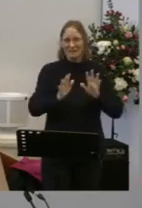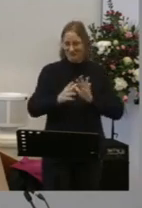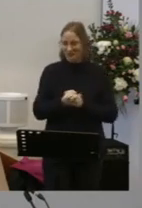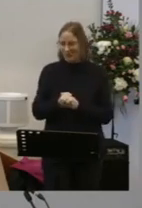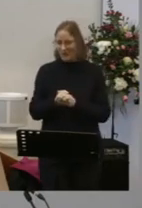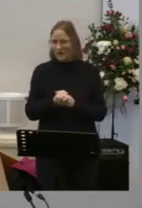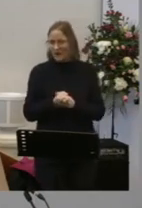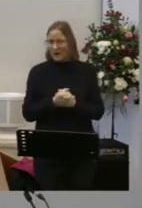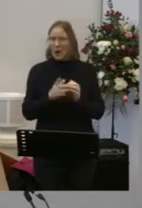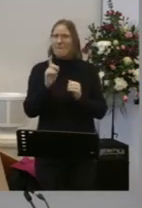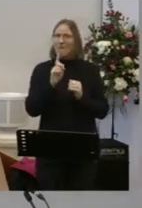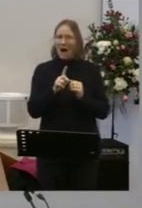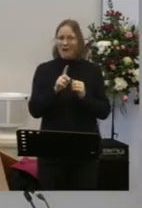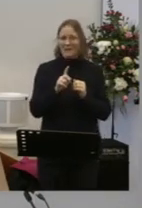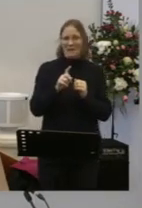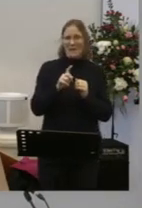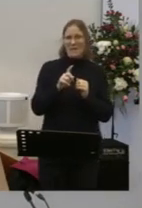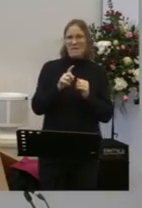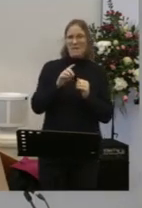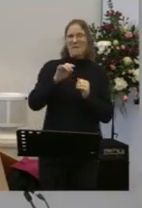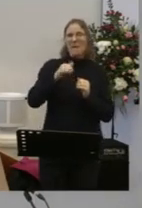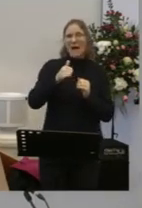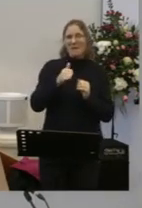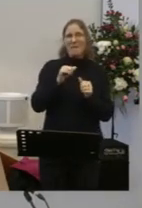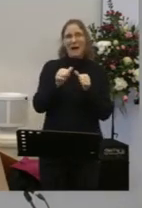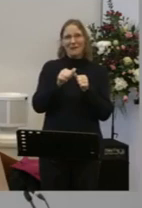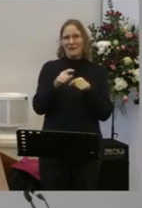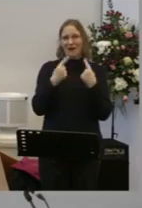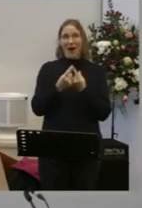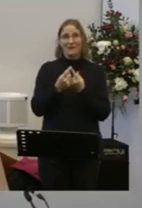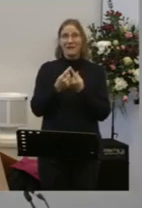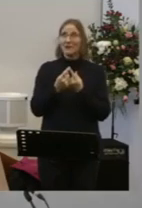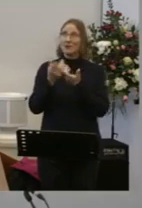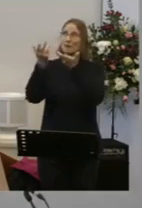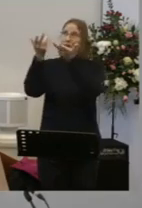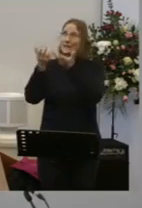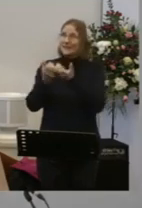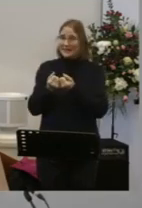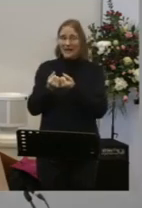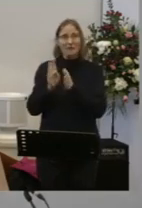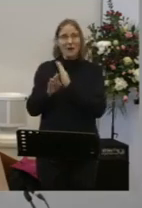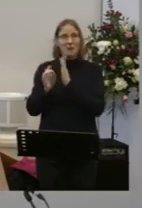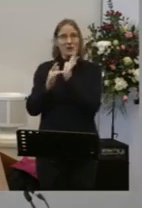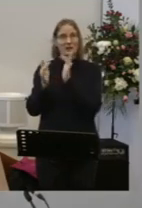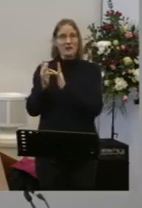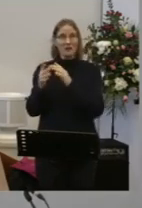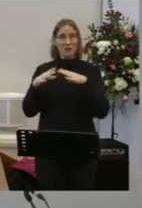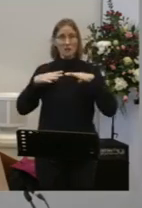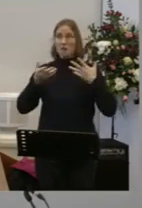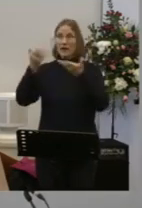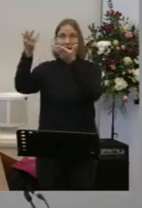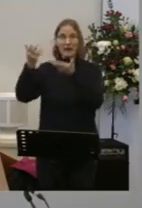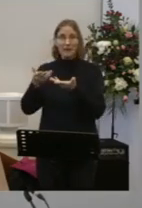What about passing on a gift that you don't have to lose yourself What about passing on a gift that was free for you But